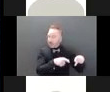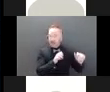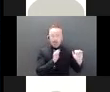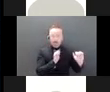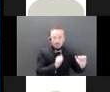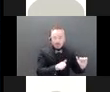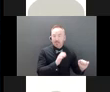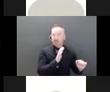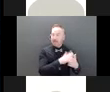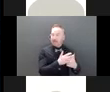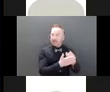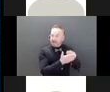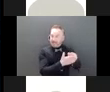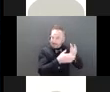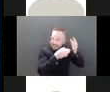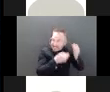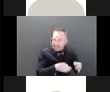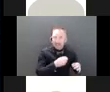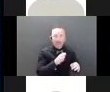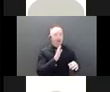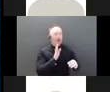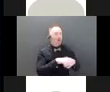otherwise make financial decisions on your behalf.